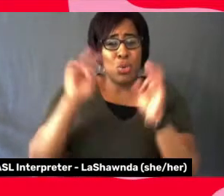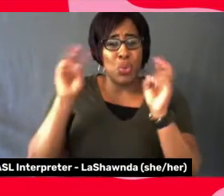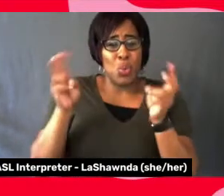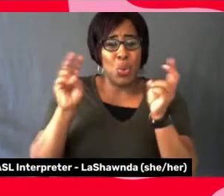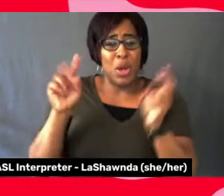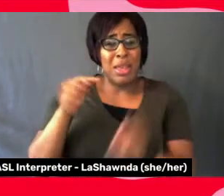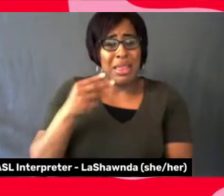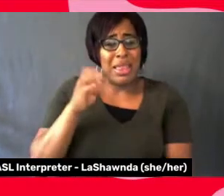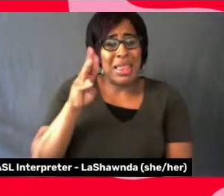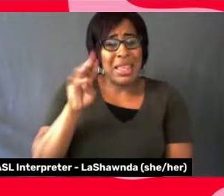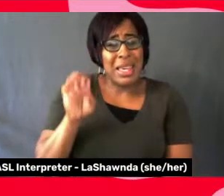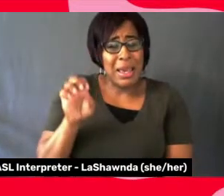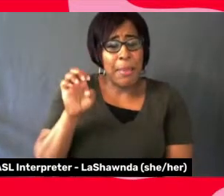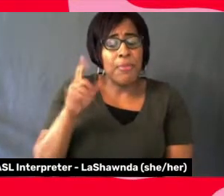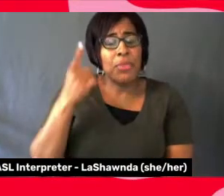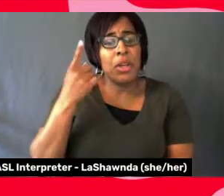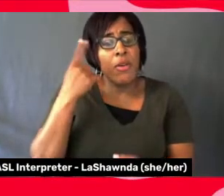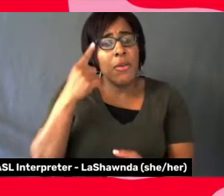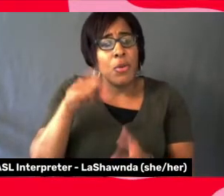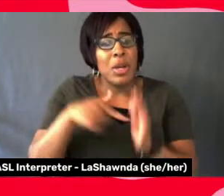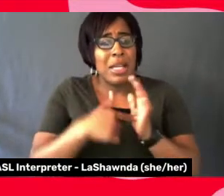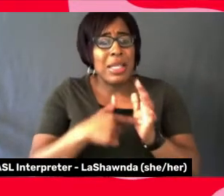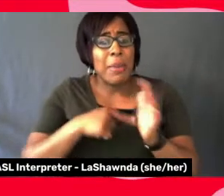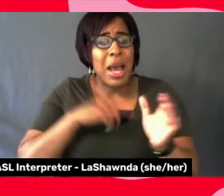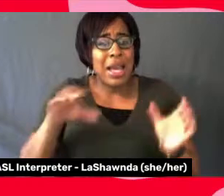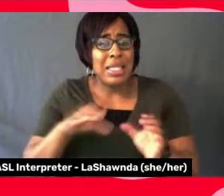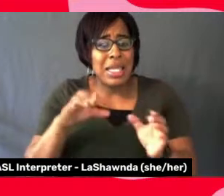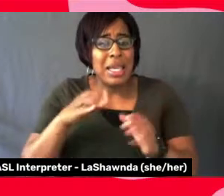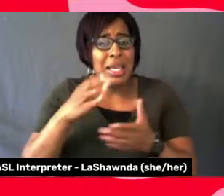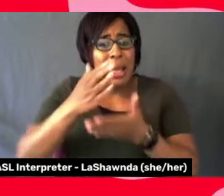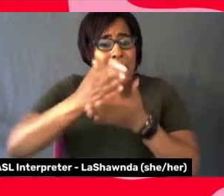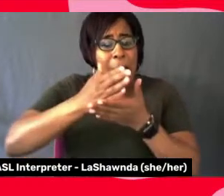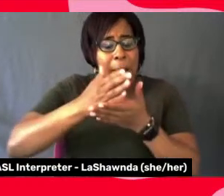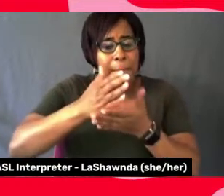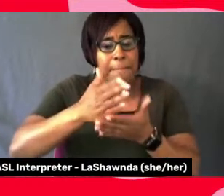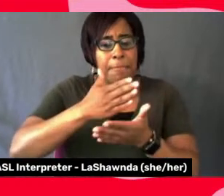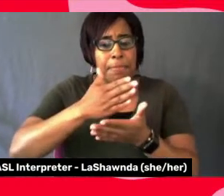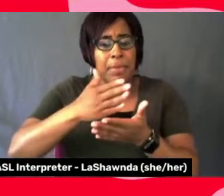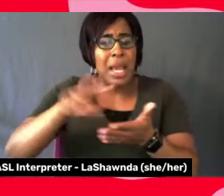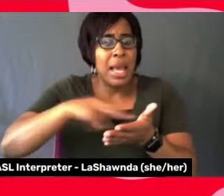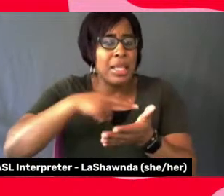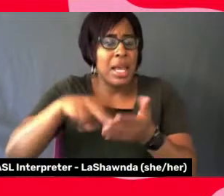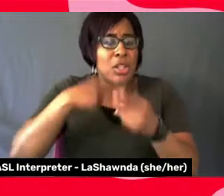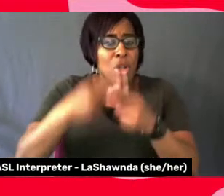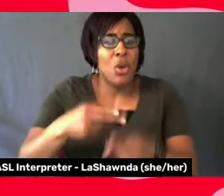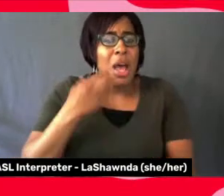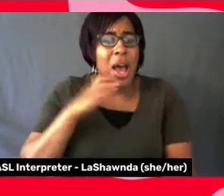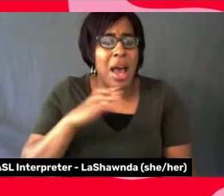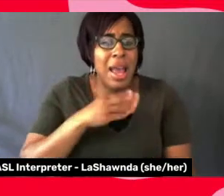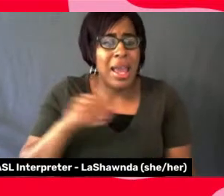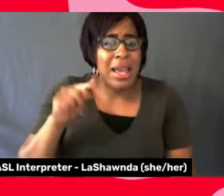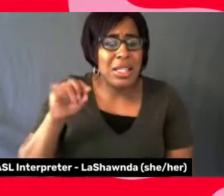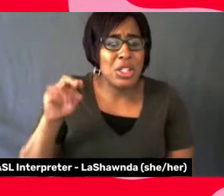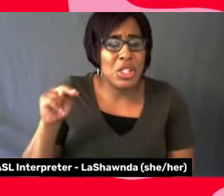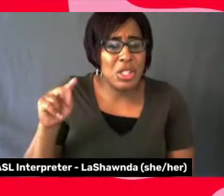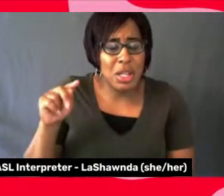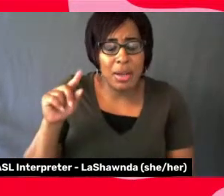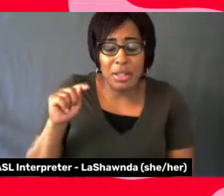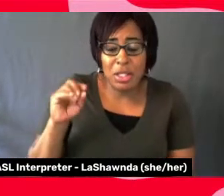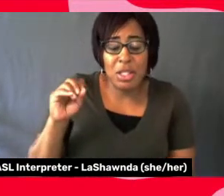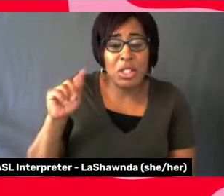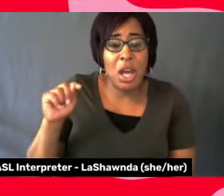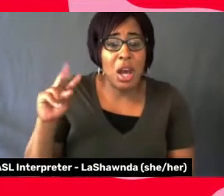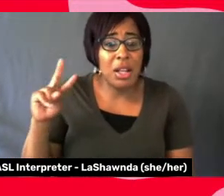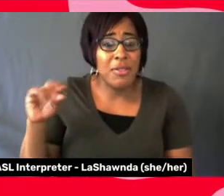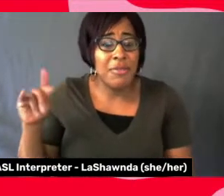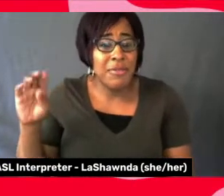I did a piece called the Hot and Tot Venus. And because I chose that subject matter, I had some Black people